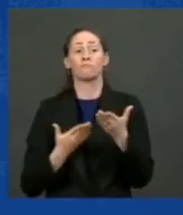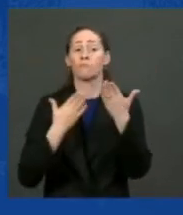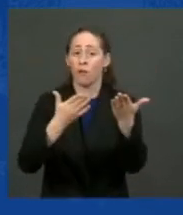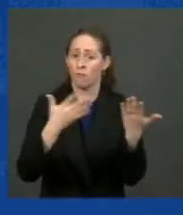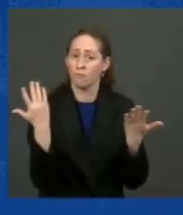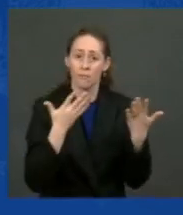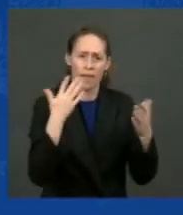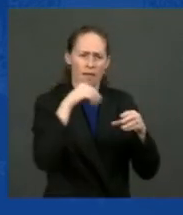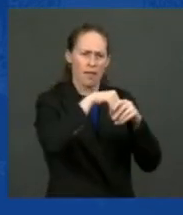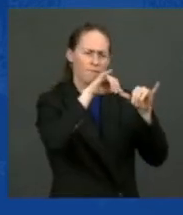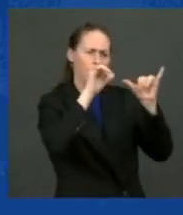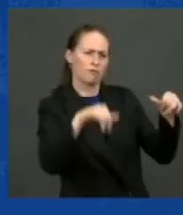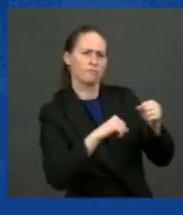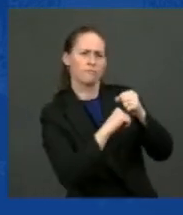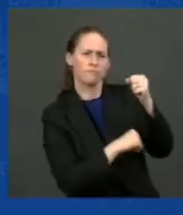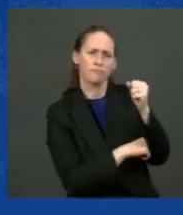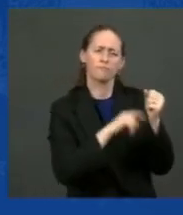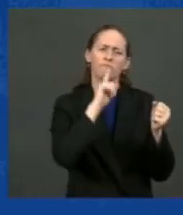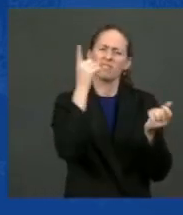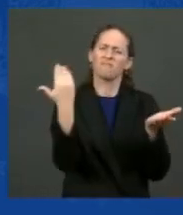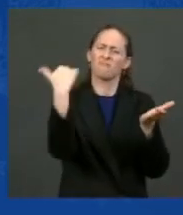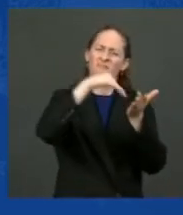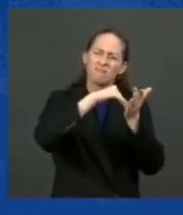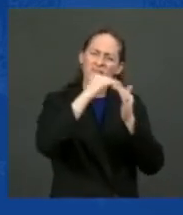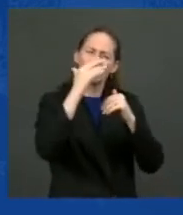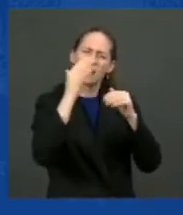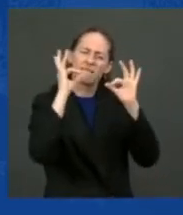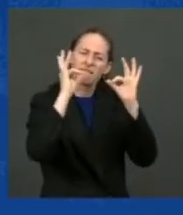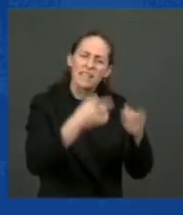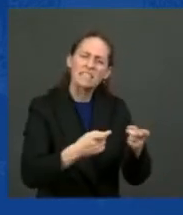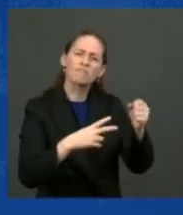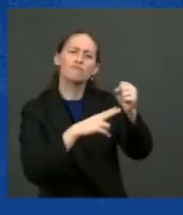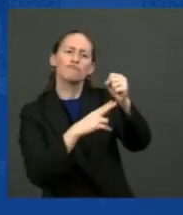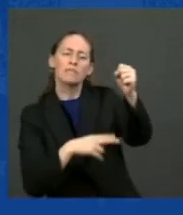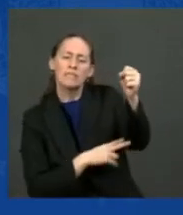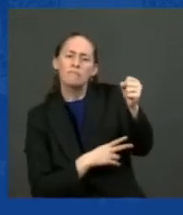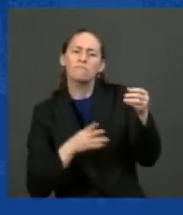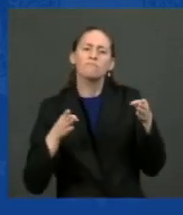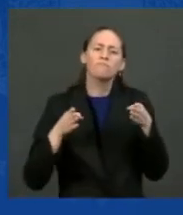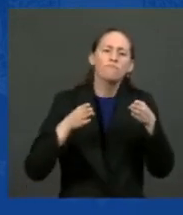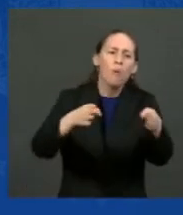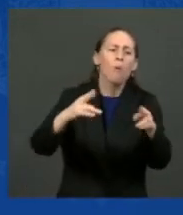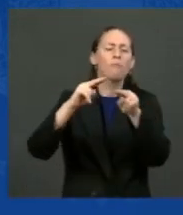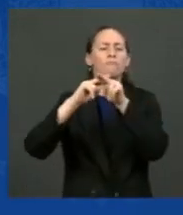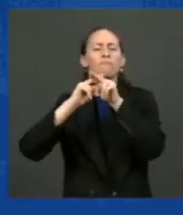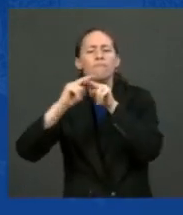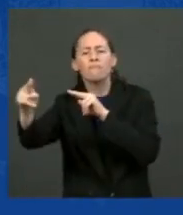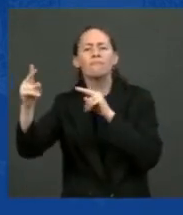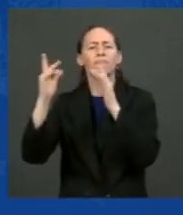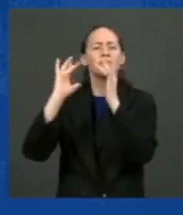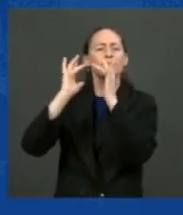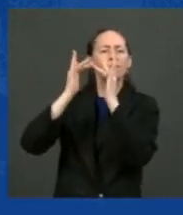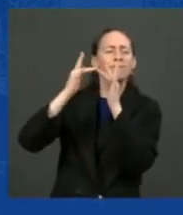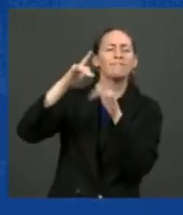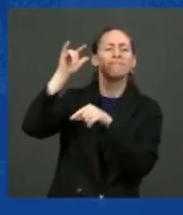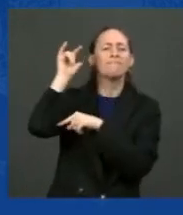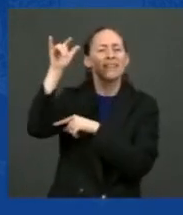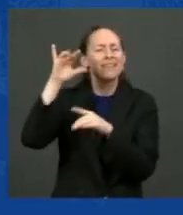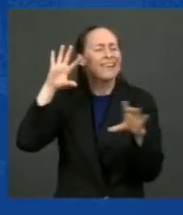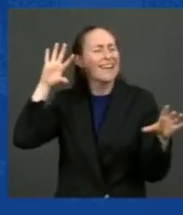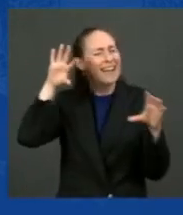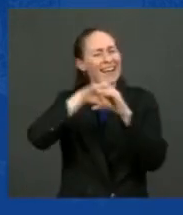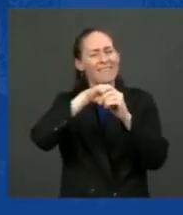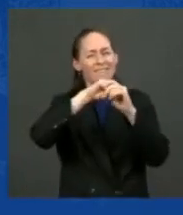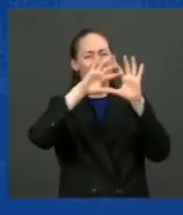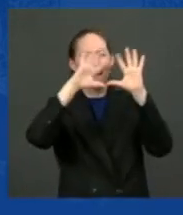It's about rebuilding our roads, our highways, our bridges, our ports, our airports, our broadband, all the things that need